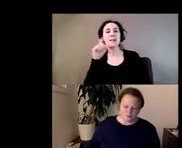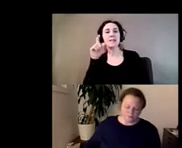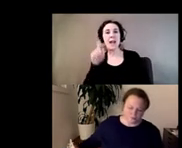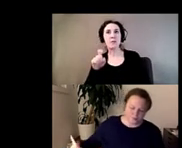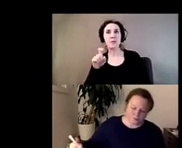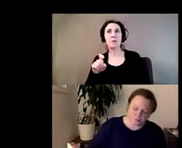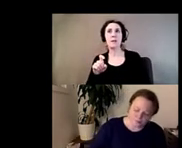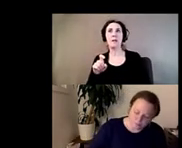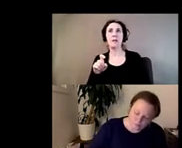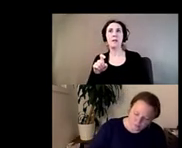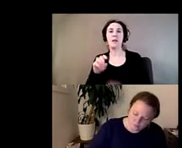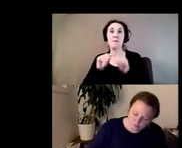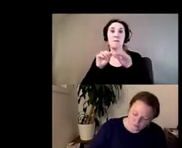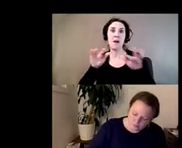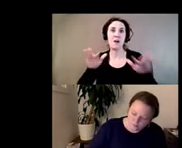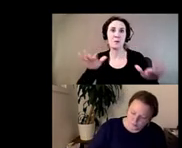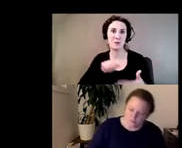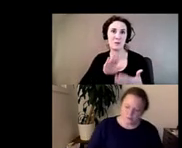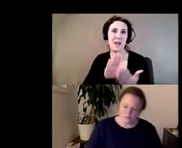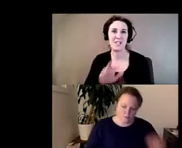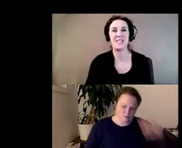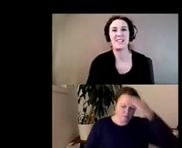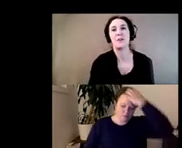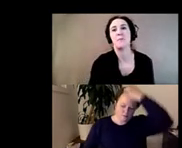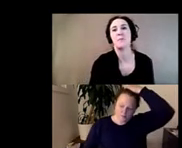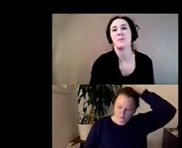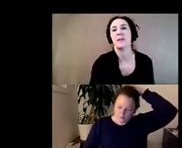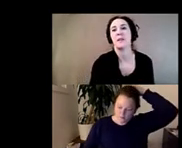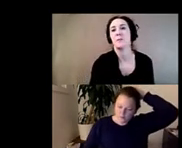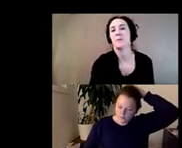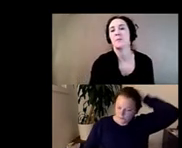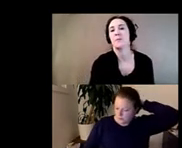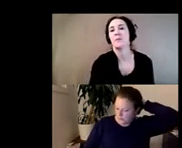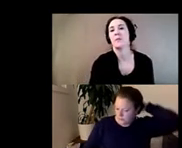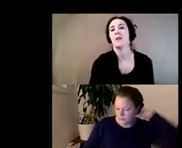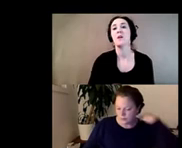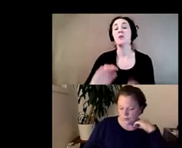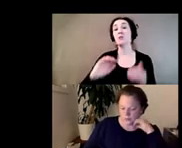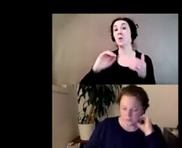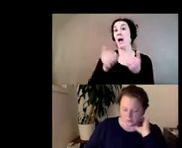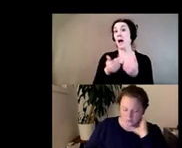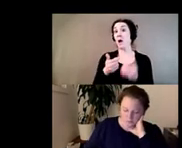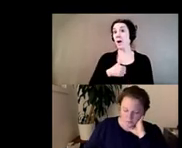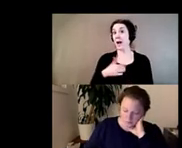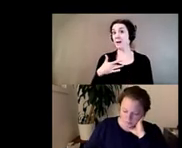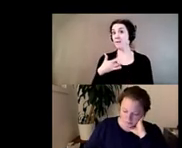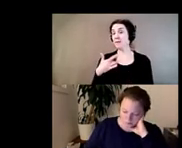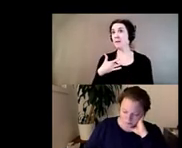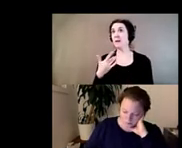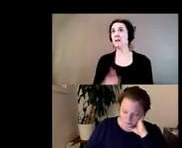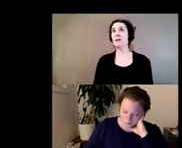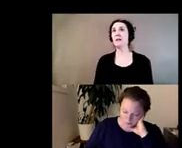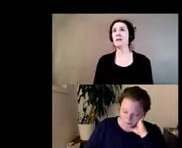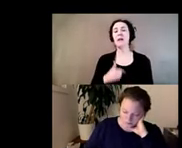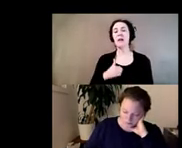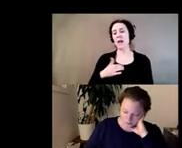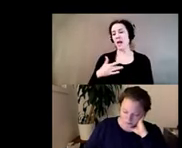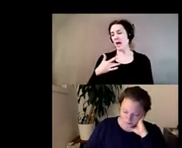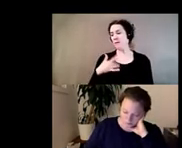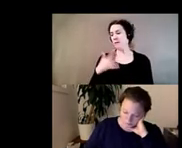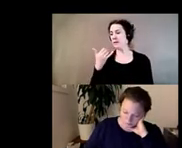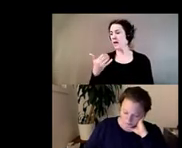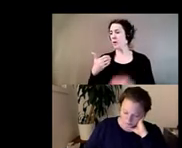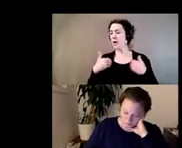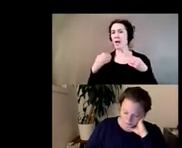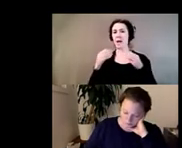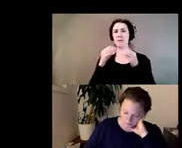viral strategy so how i feel is um like i have a more sober relationship to